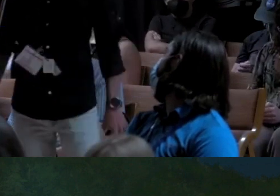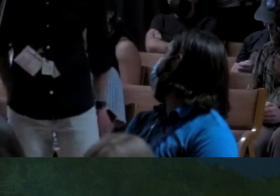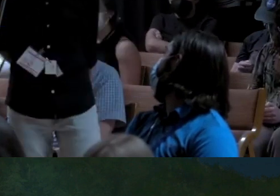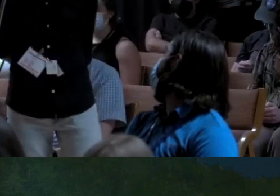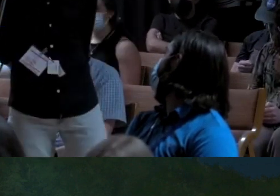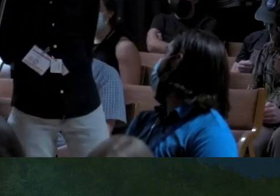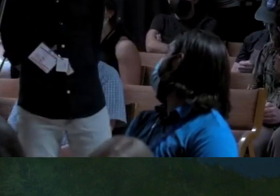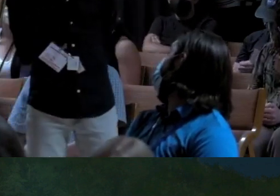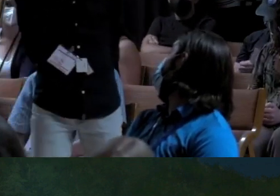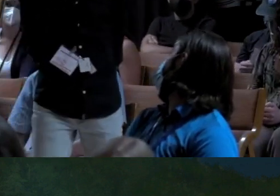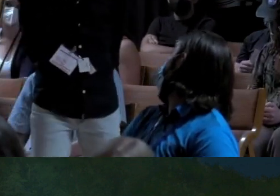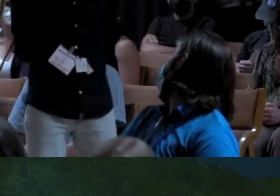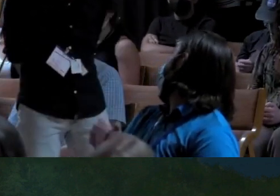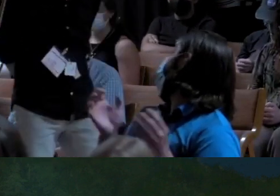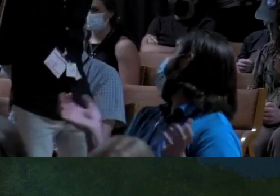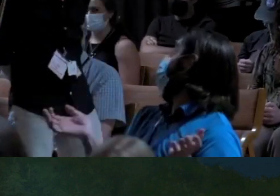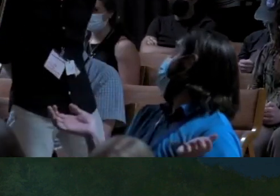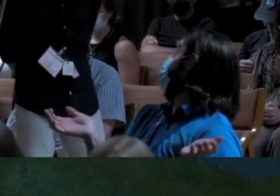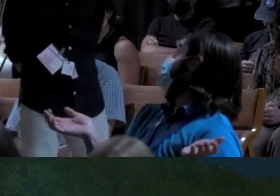of scary, right? Yeah.